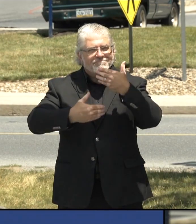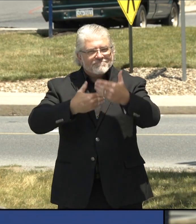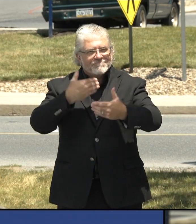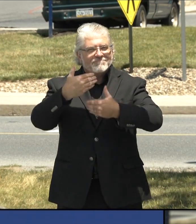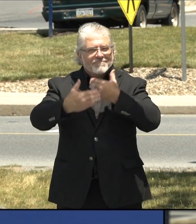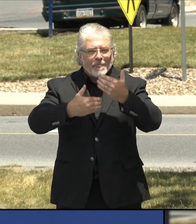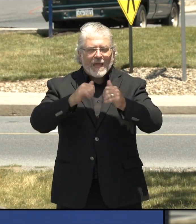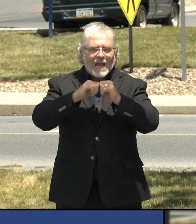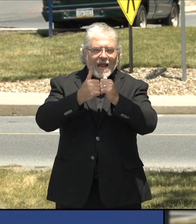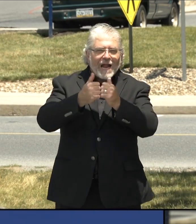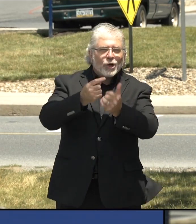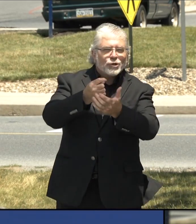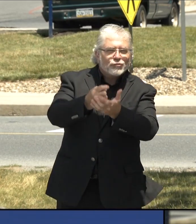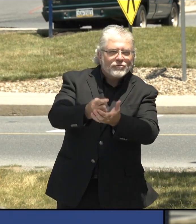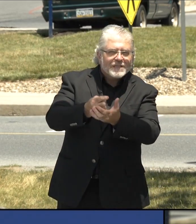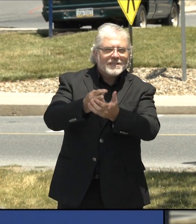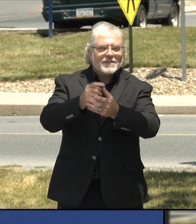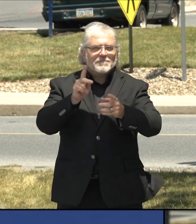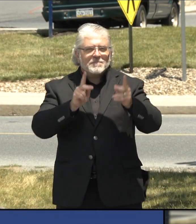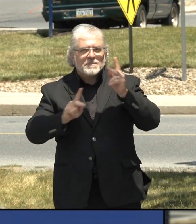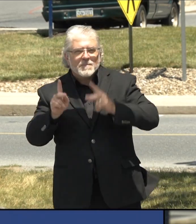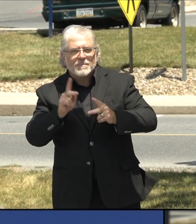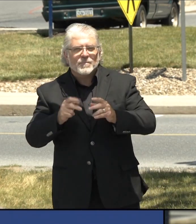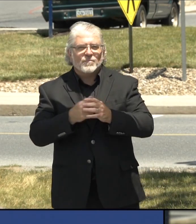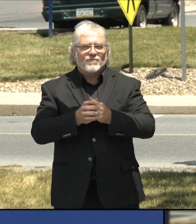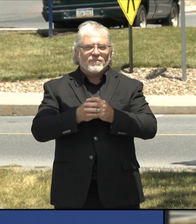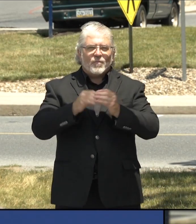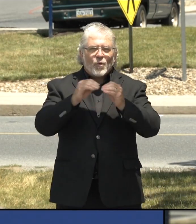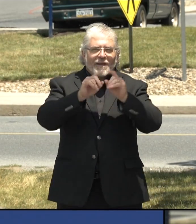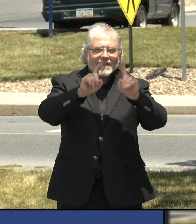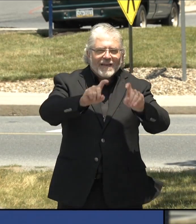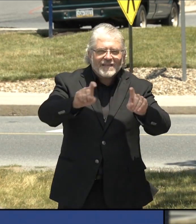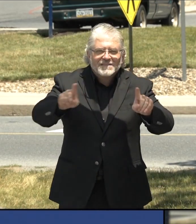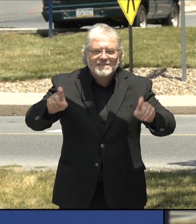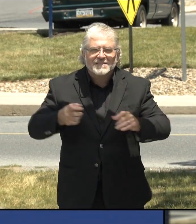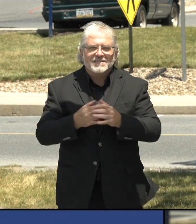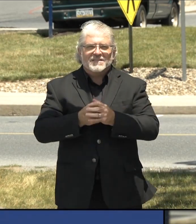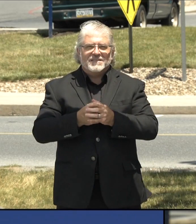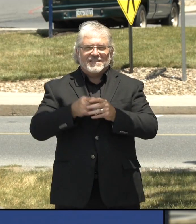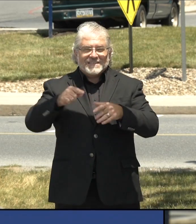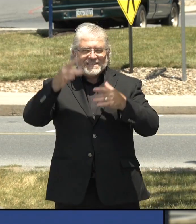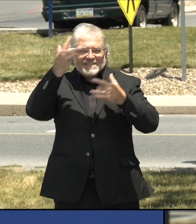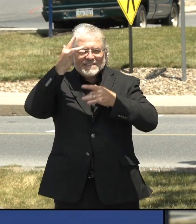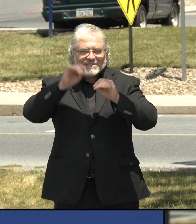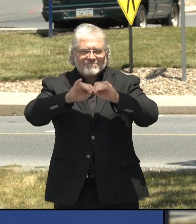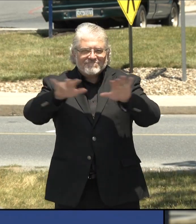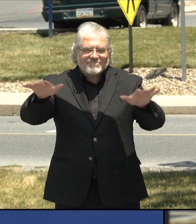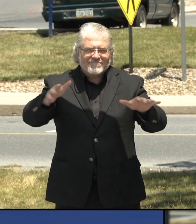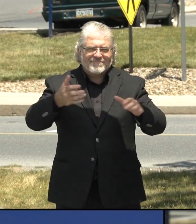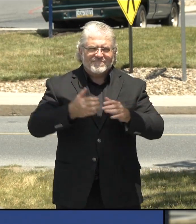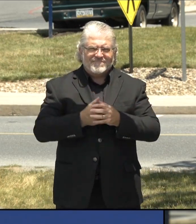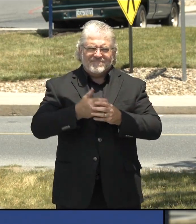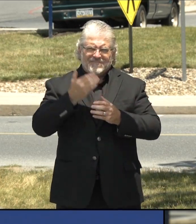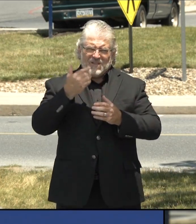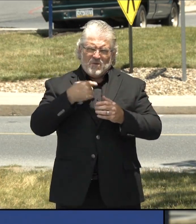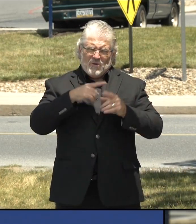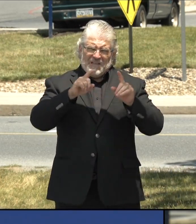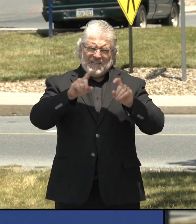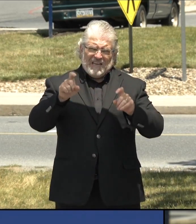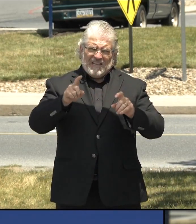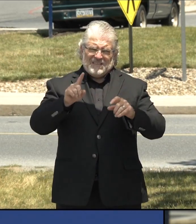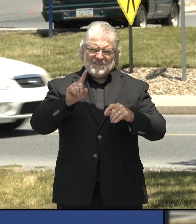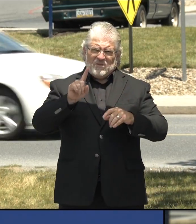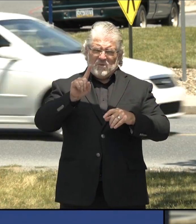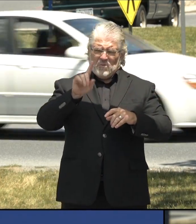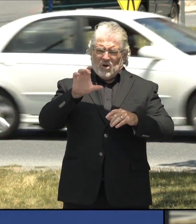I think with more and more testing, I think in the early part of this pandemic, we could test hundreds every day. Uh, most recently we're up to 19